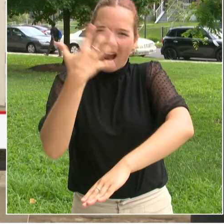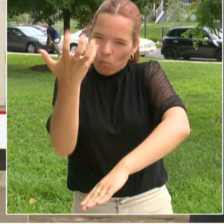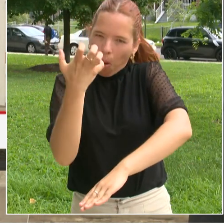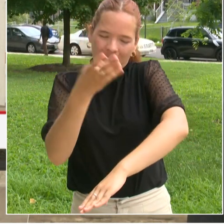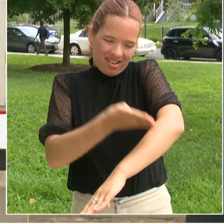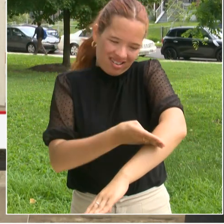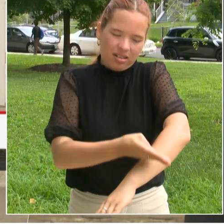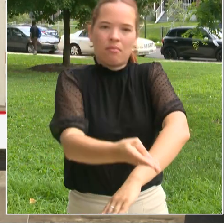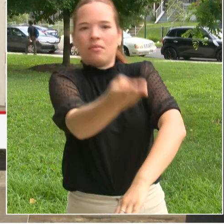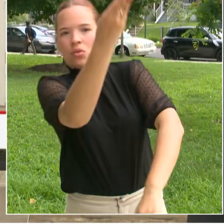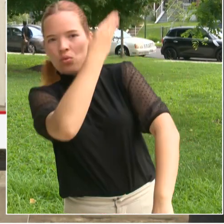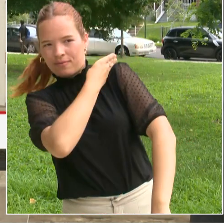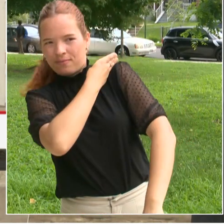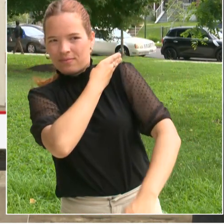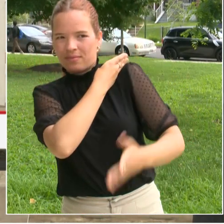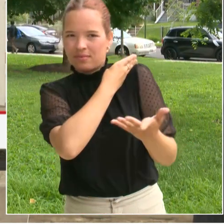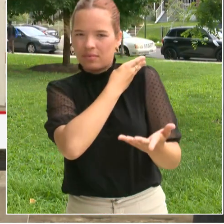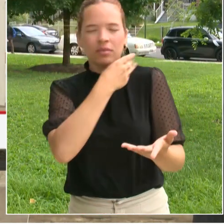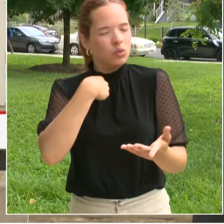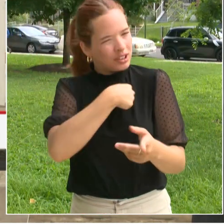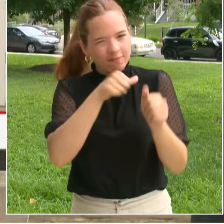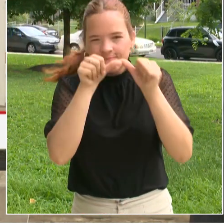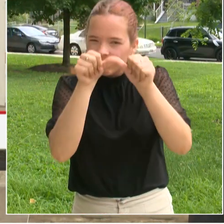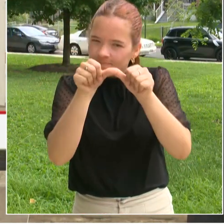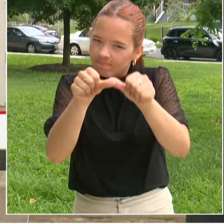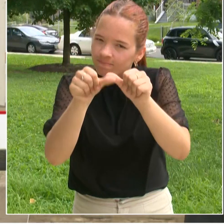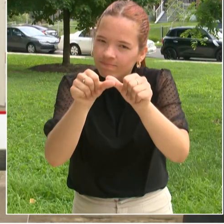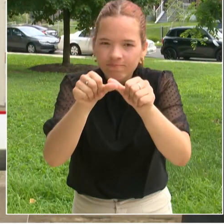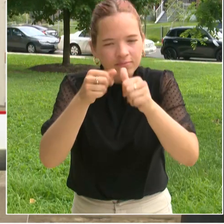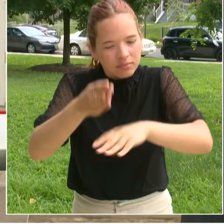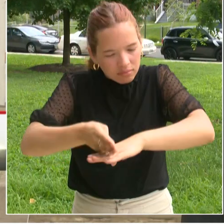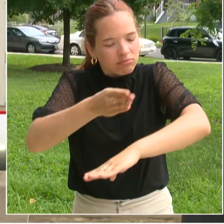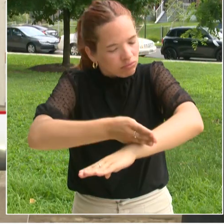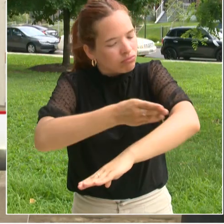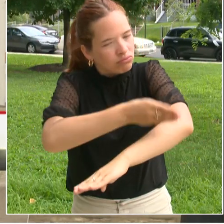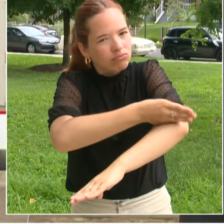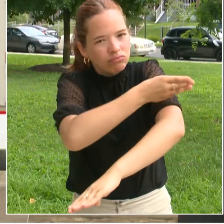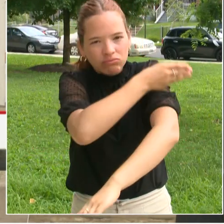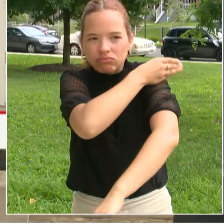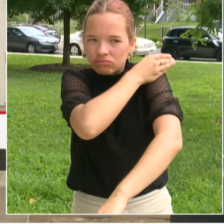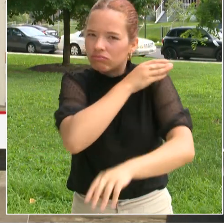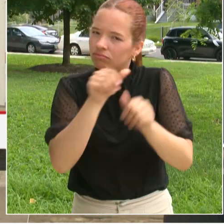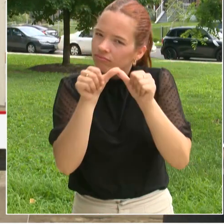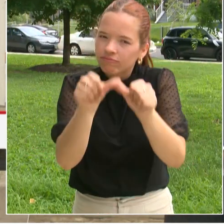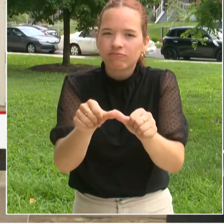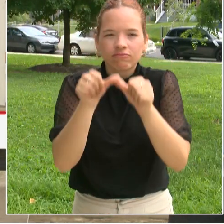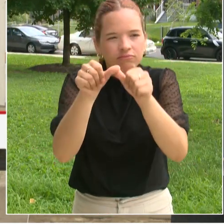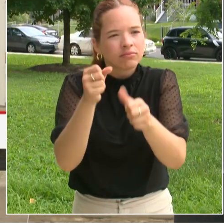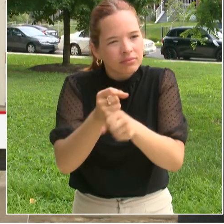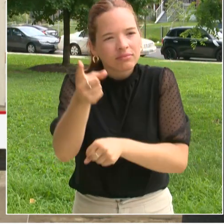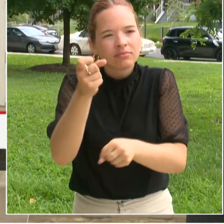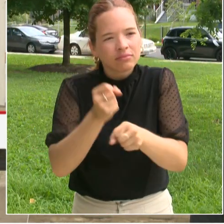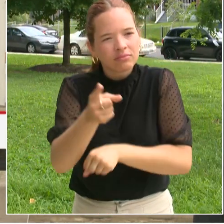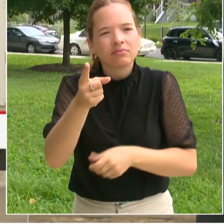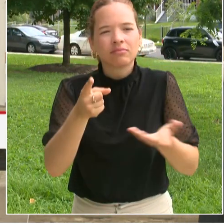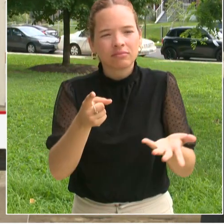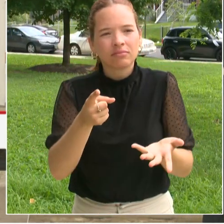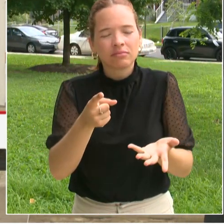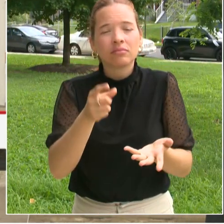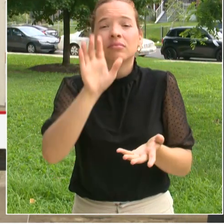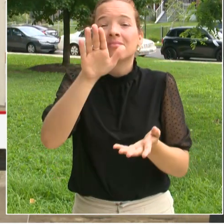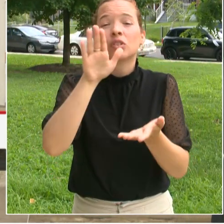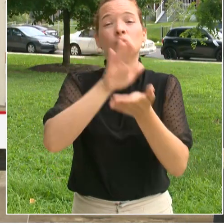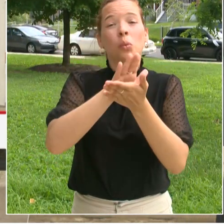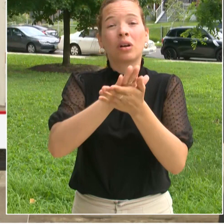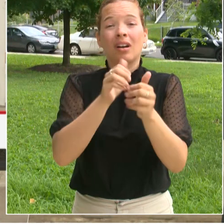This year DC Health has updated the definition of compliance to make it easier for families and simpler for schools and health care